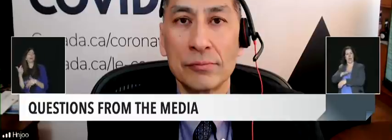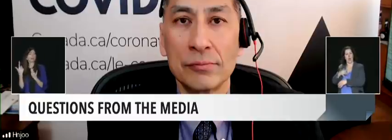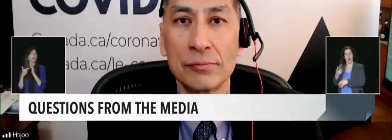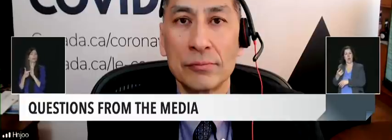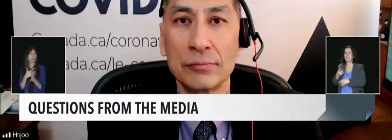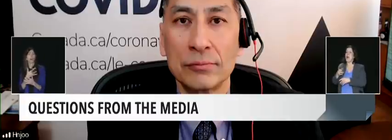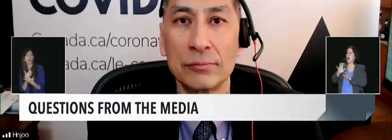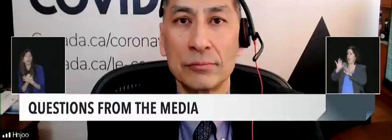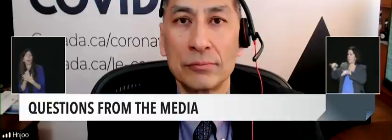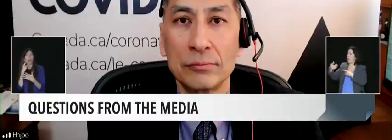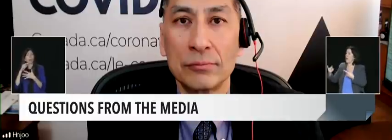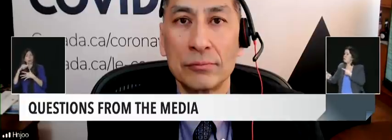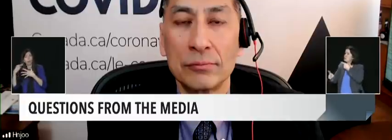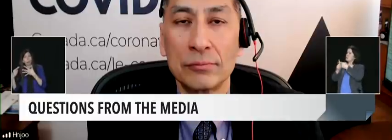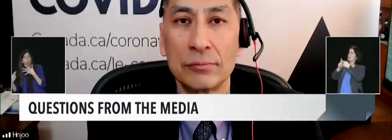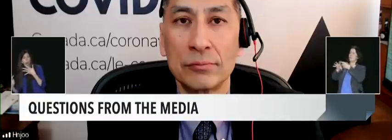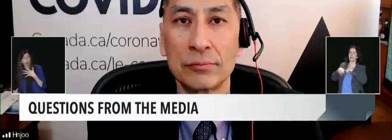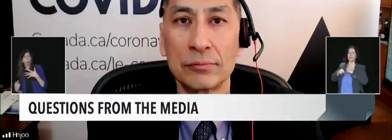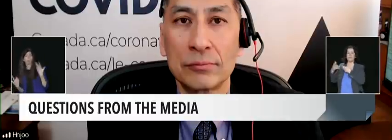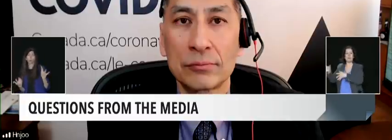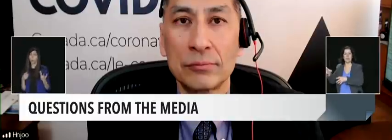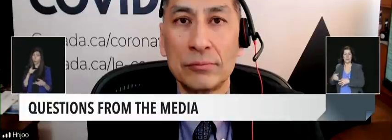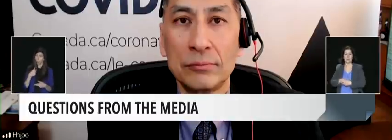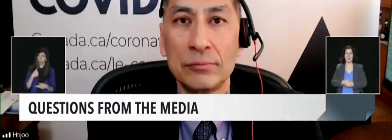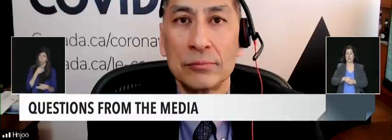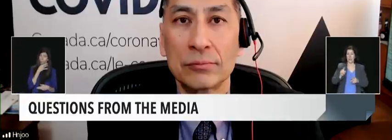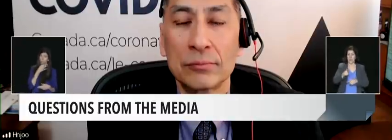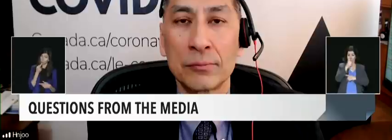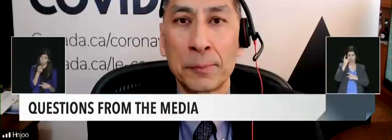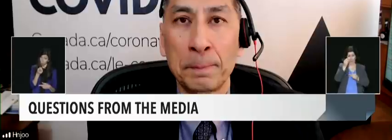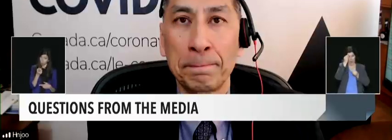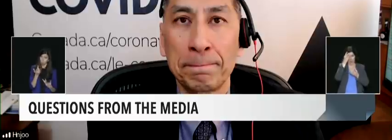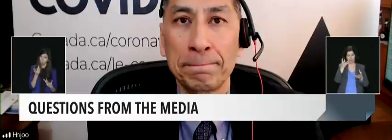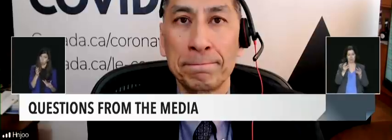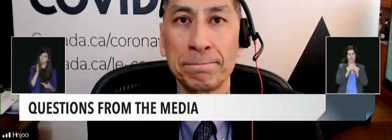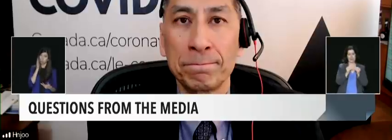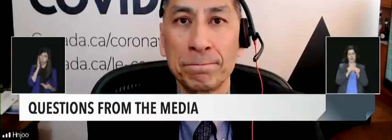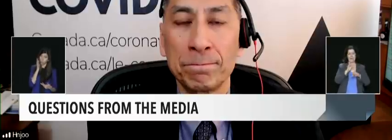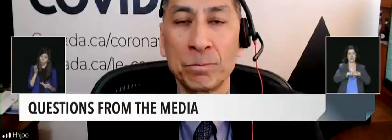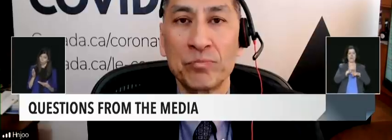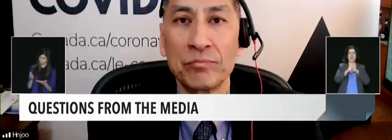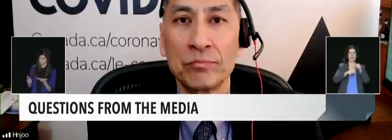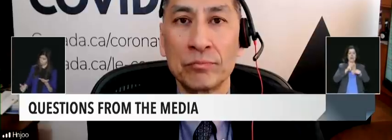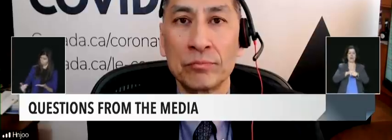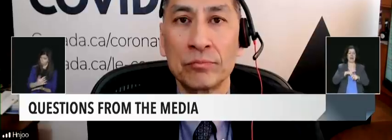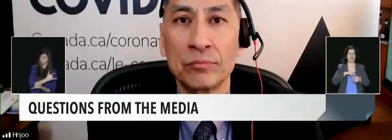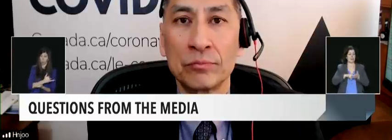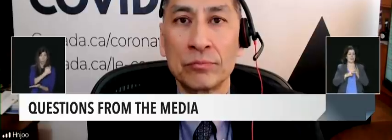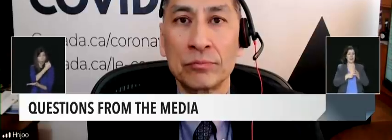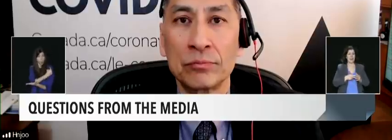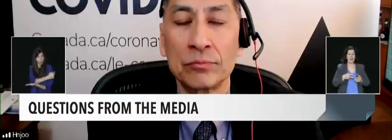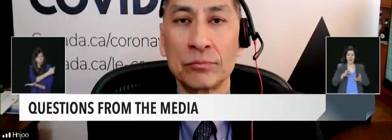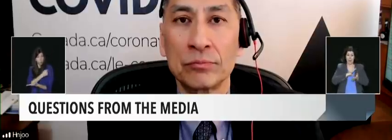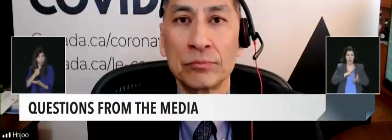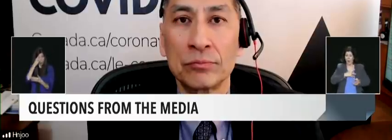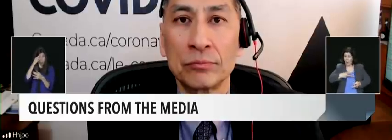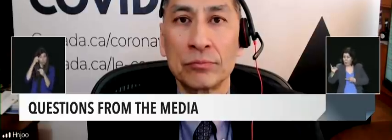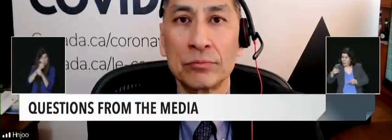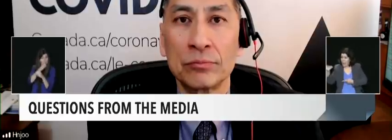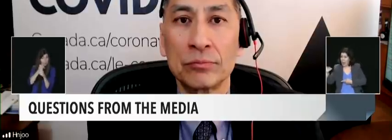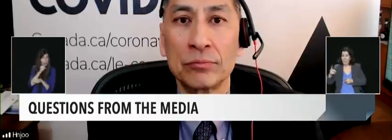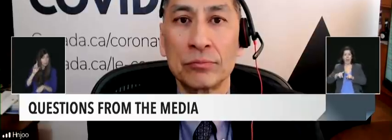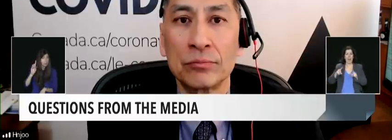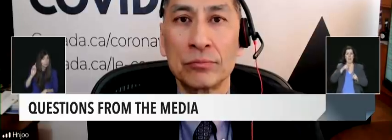hospital because of COVID versus for another reason. What benefits or drawbacks do you see in this kind of reporting? And also, does it suggest